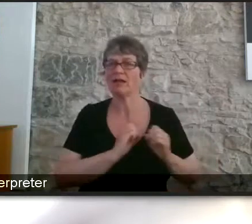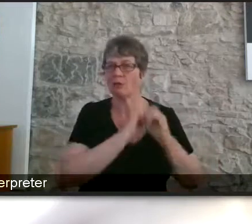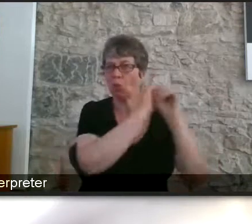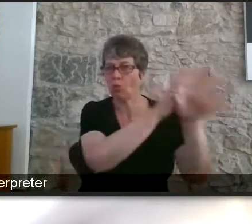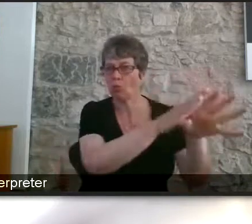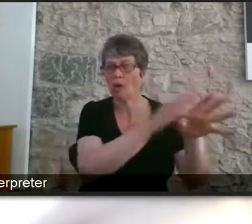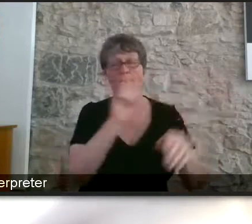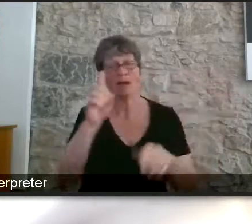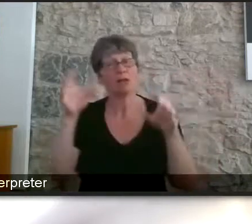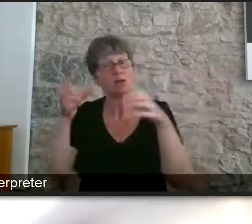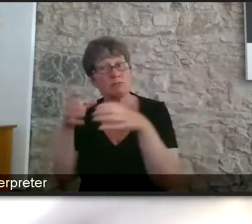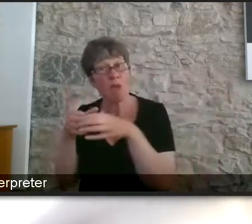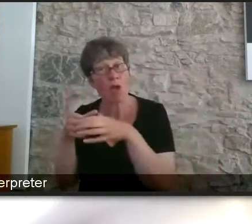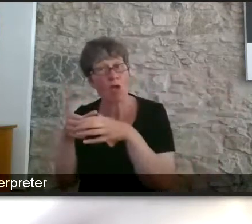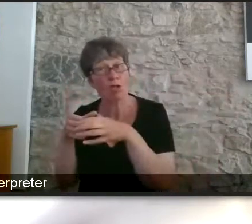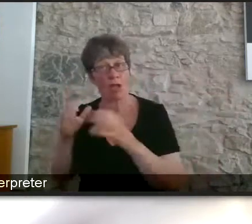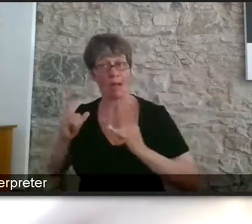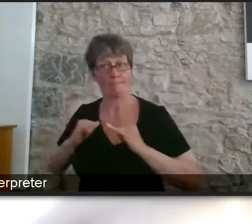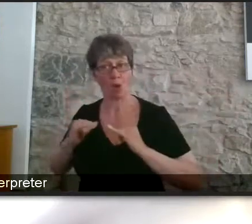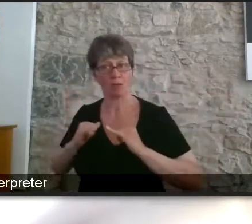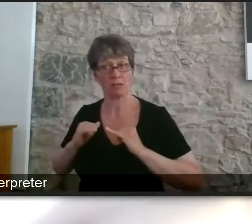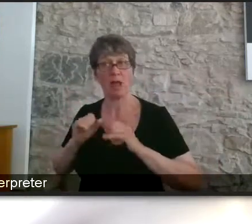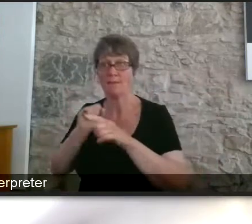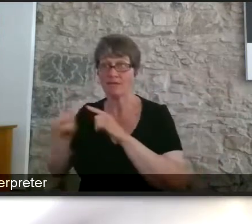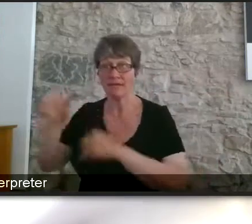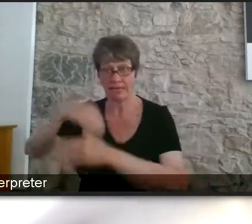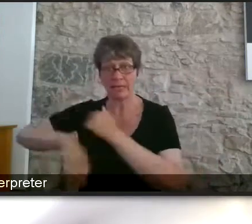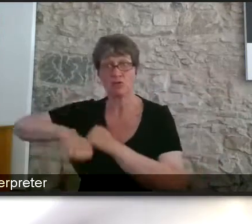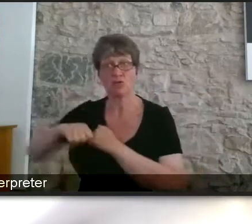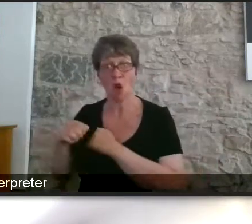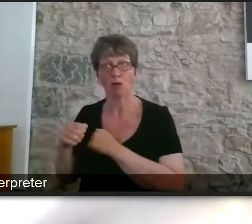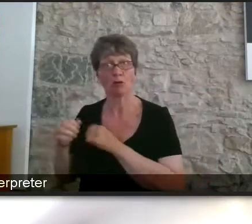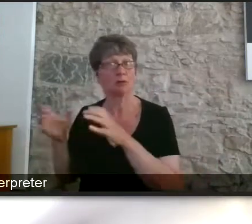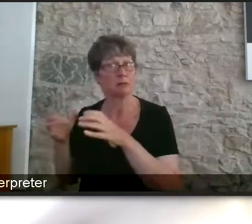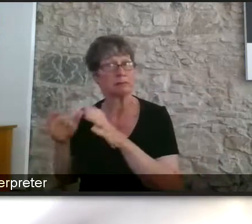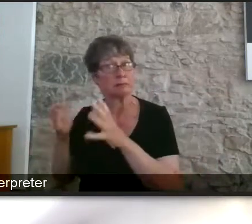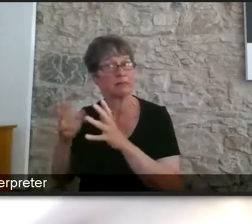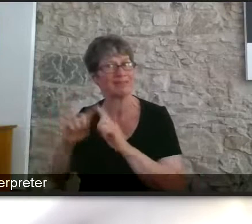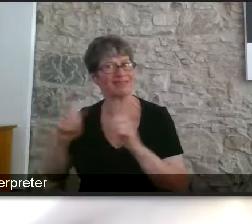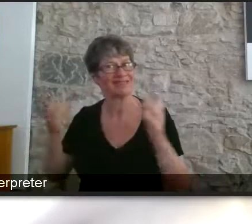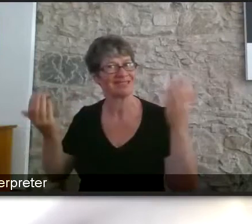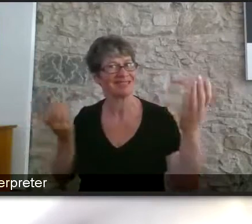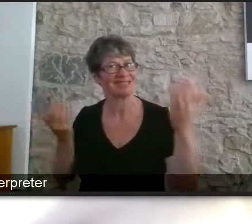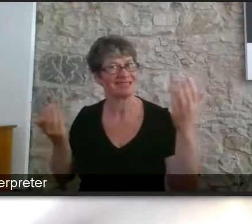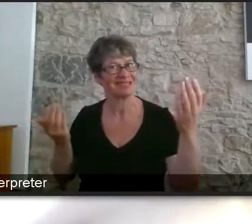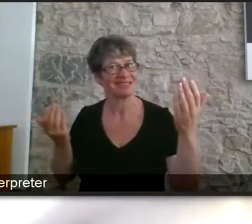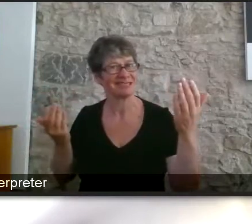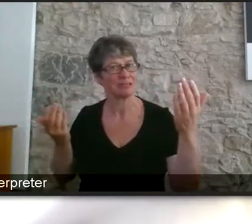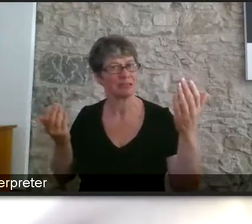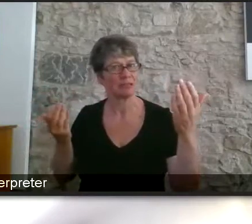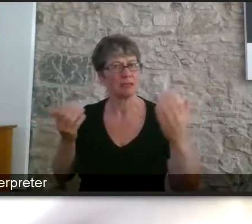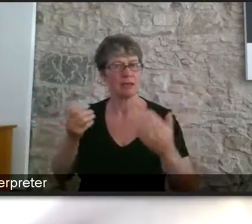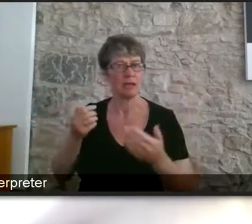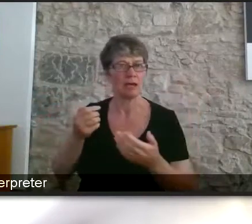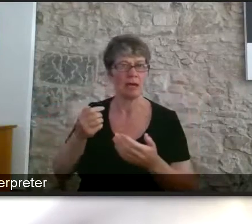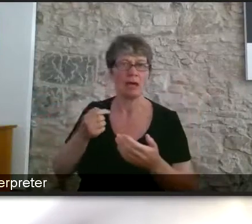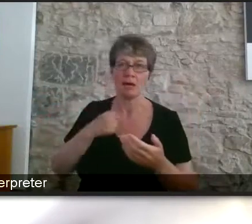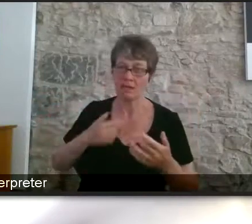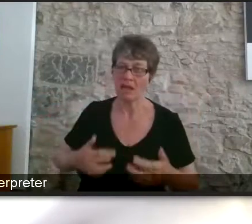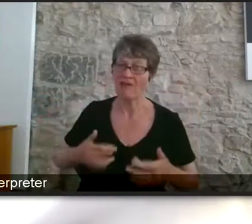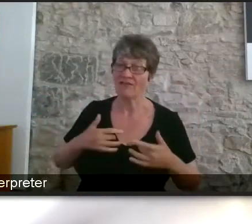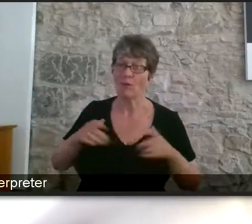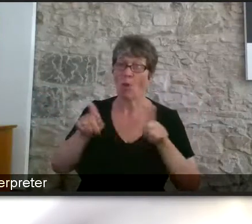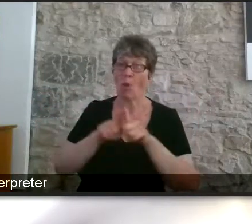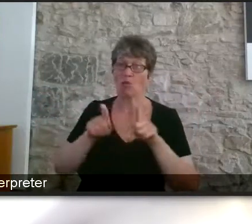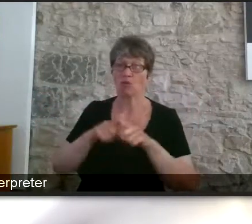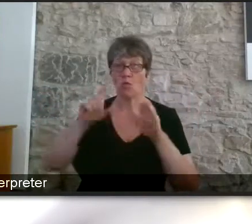particularly in Scotland and I do think that disability might be having a bit of a moment again in air quotes in our cultural life